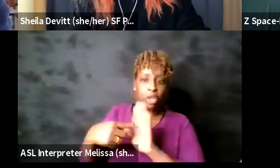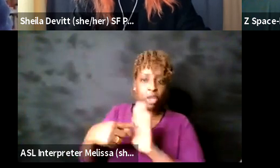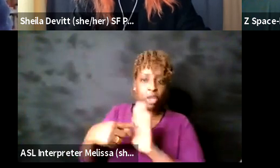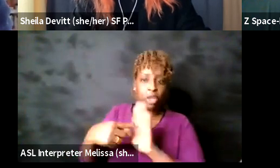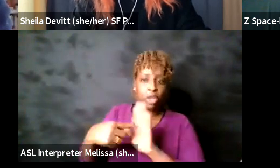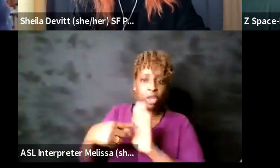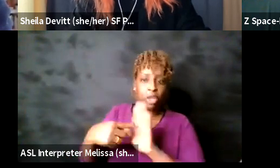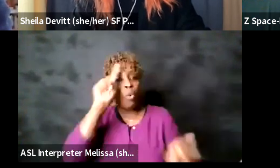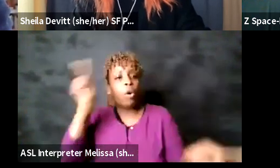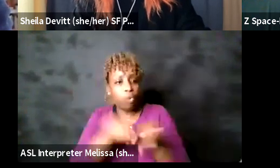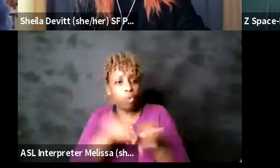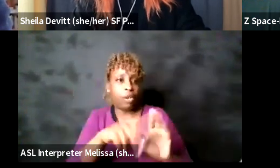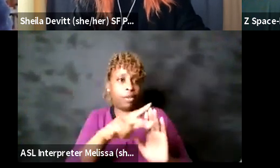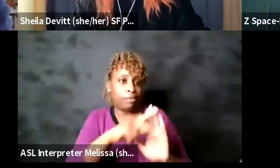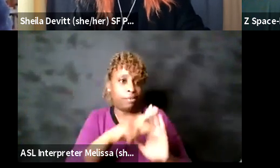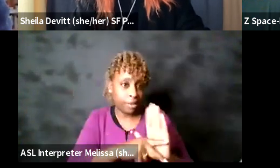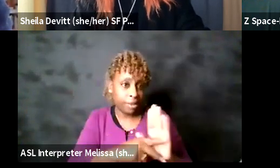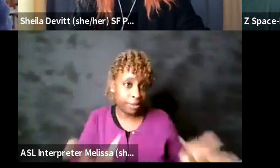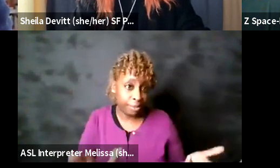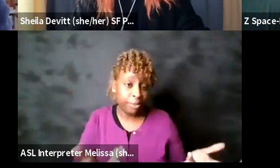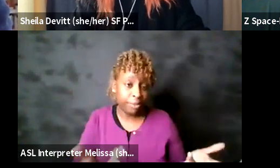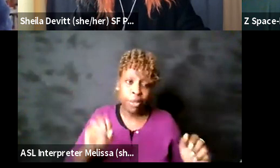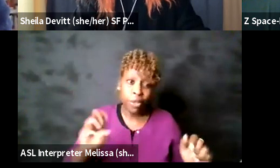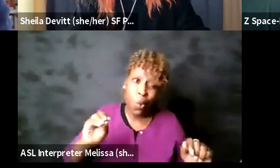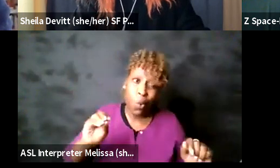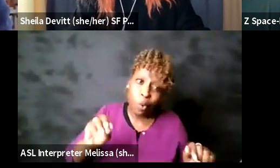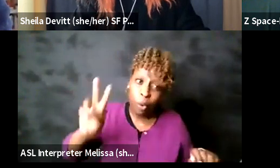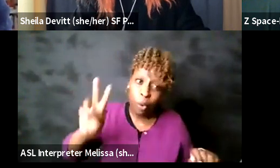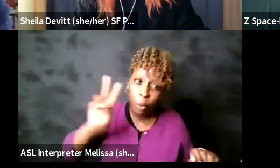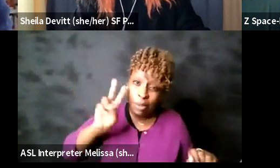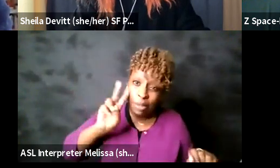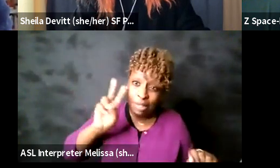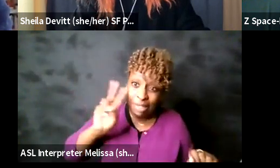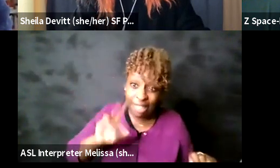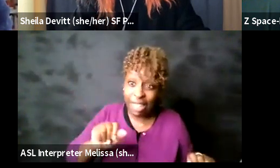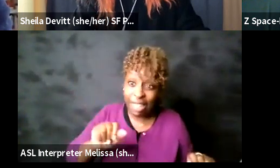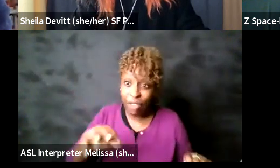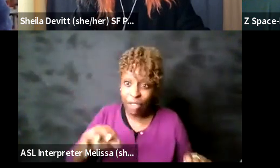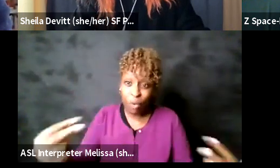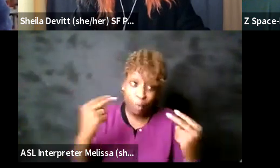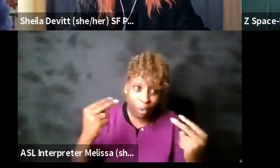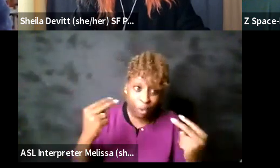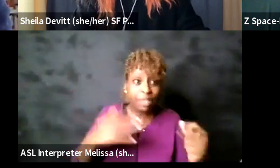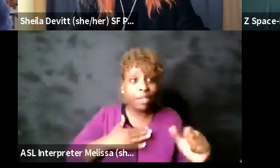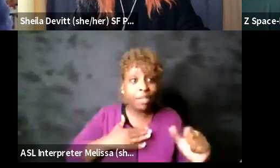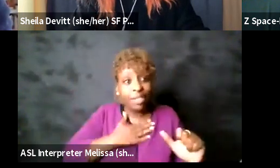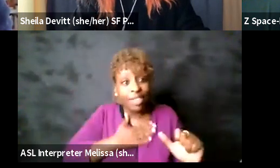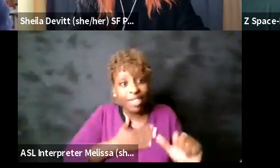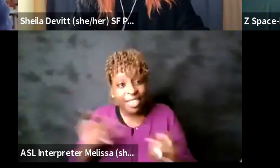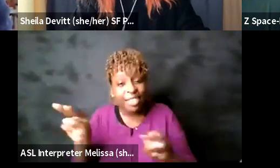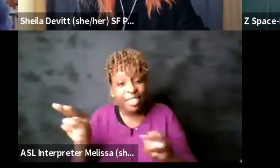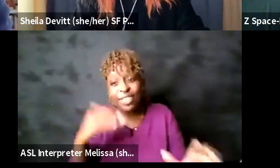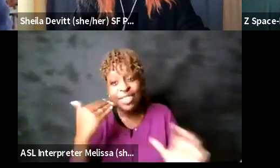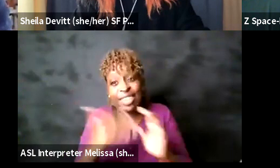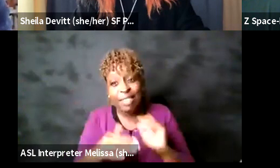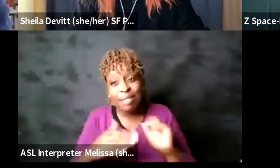again we'll see how many folks i'm very again to anyone who's watching please do read your emails i i will again do what